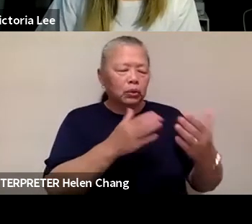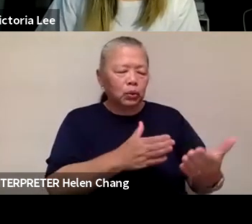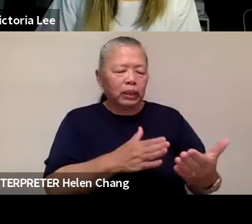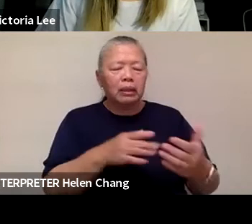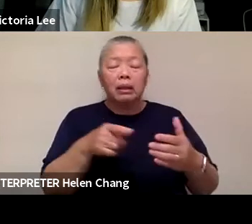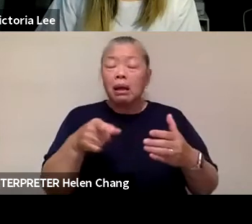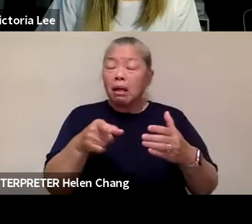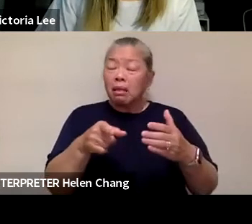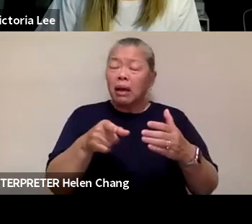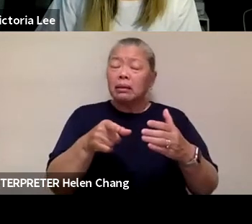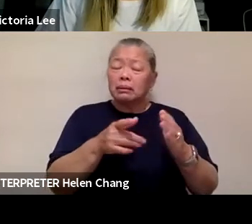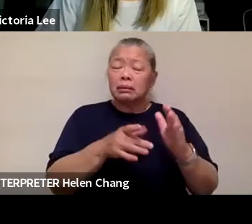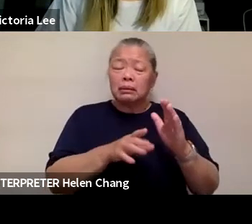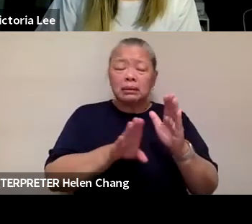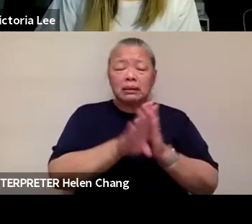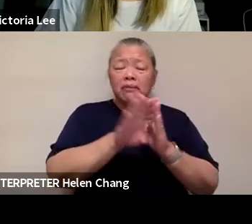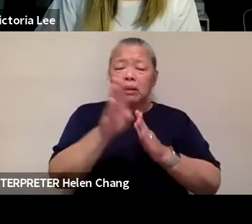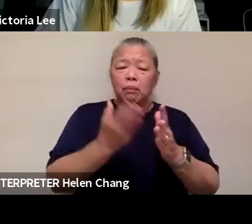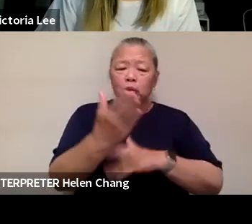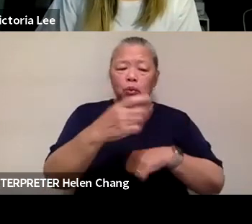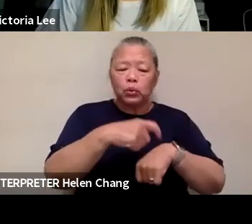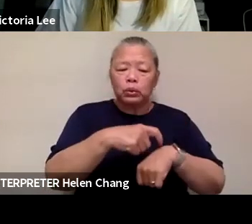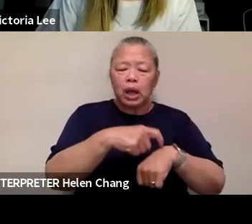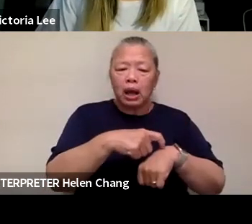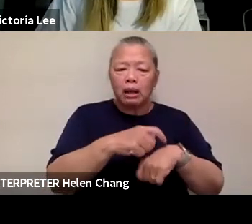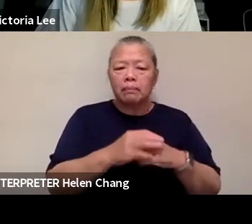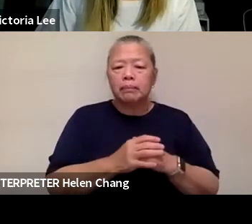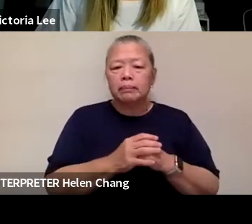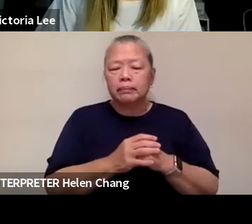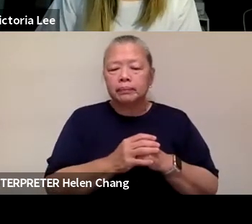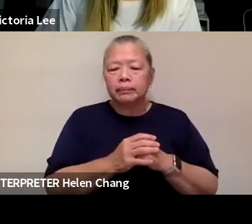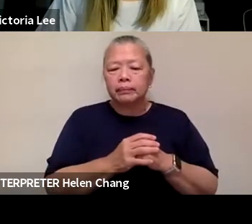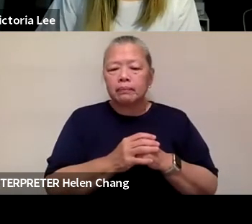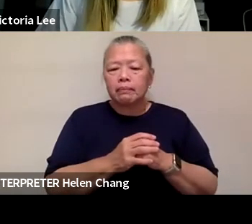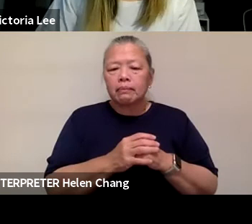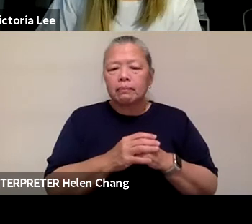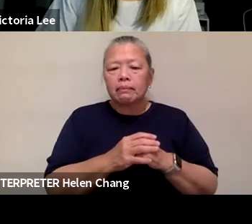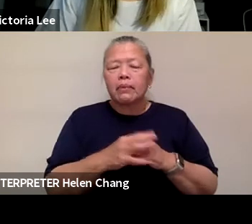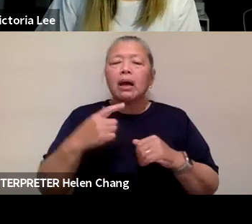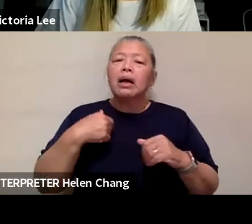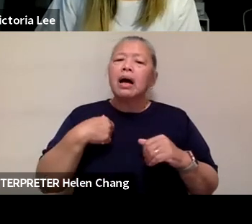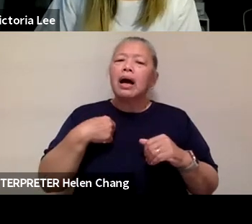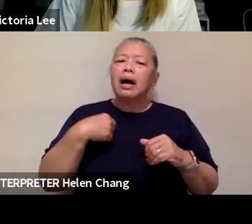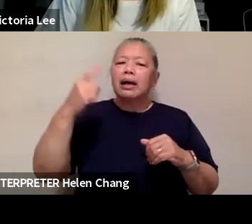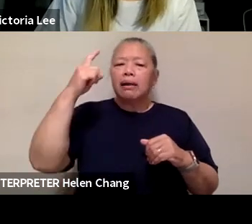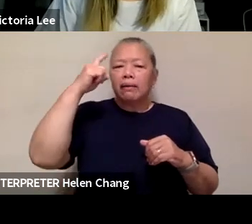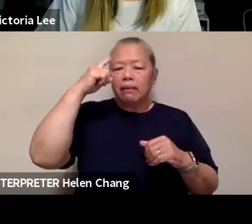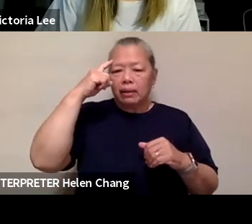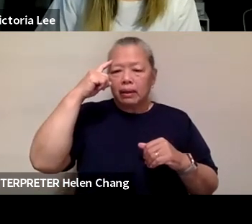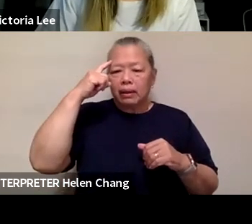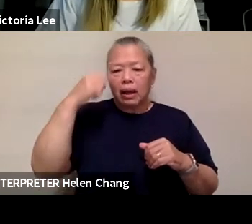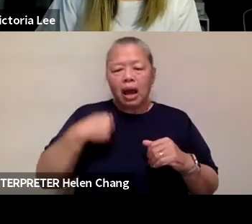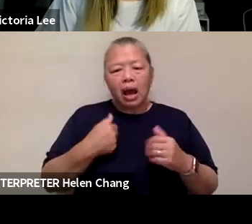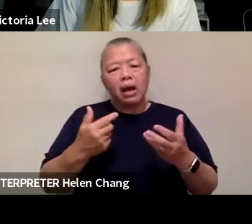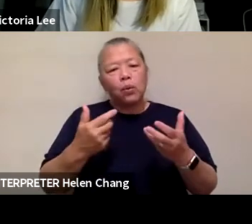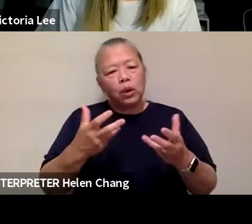time here. So I think I wanted to really